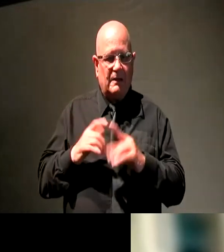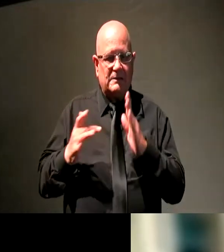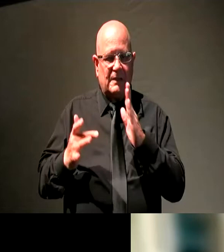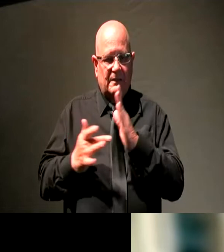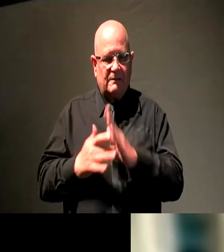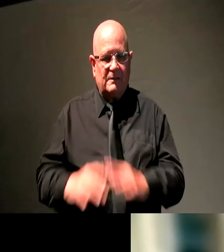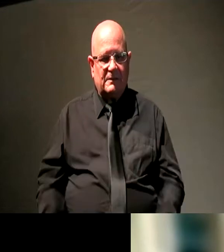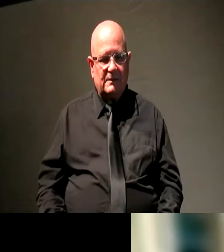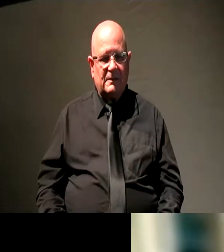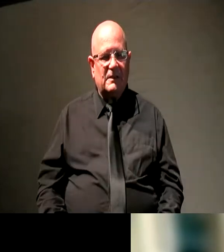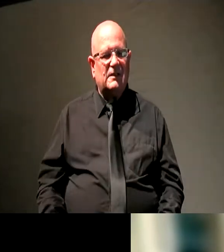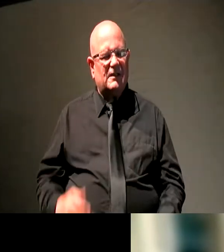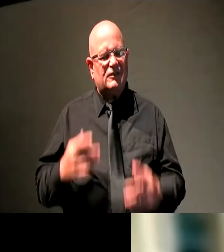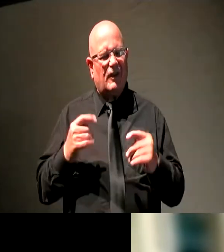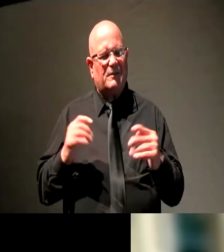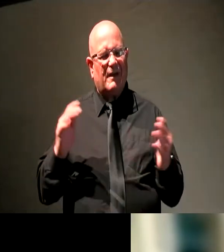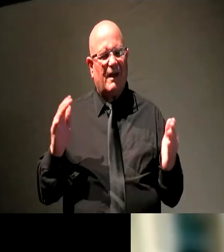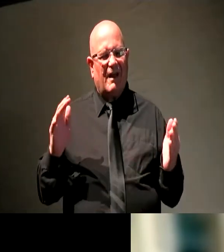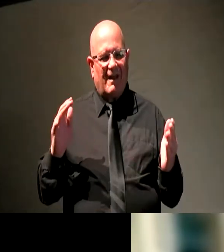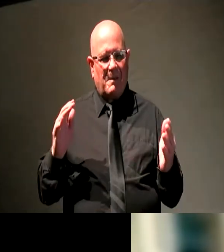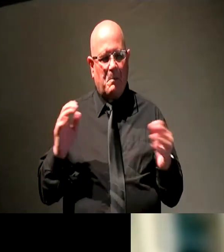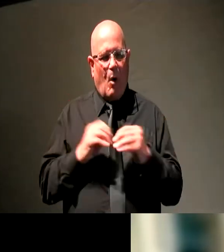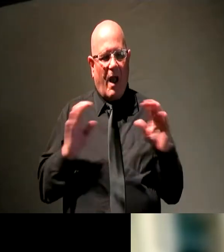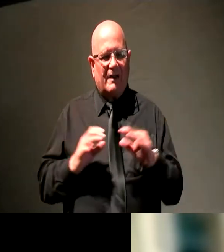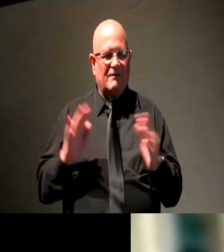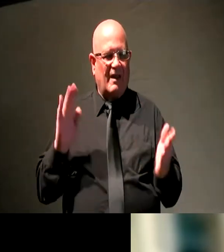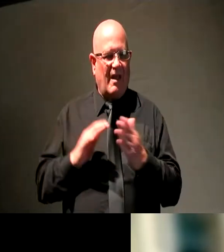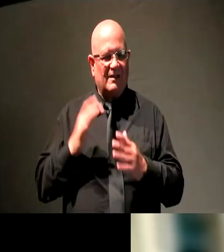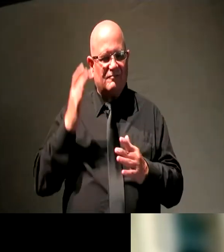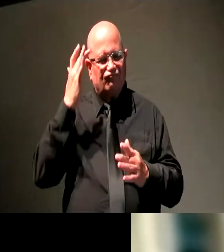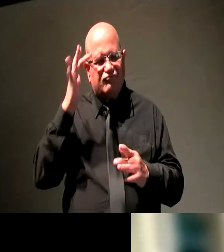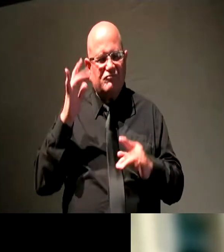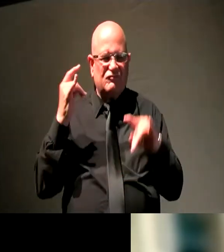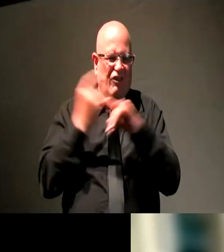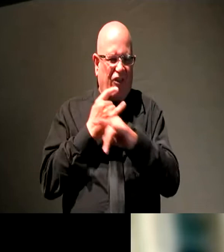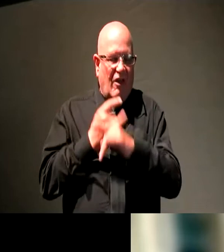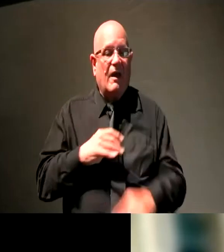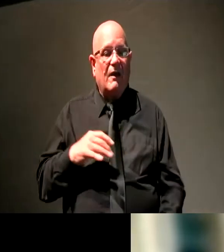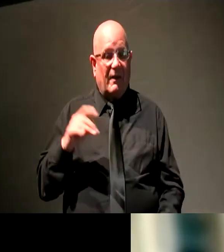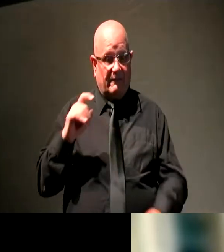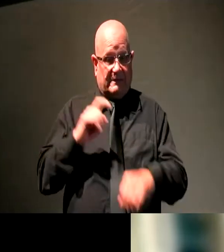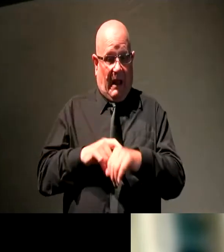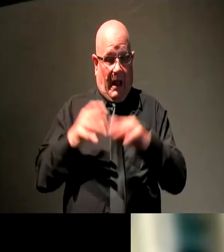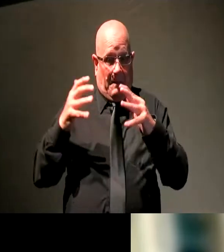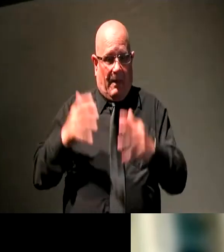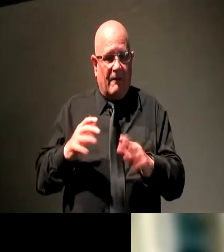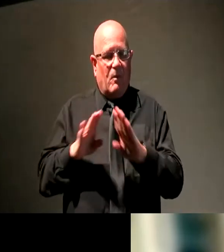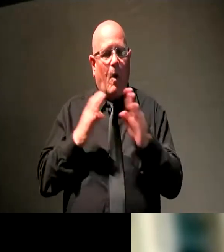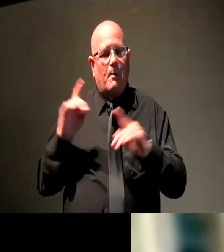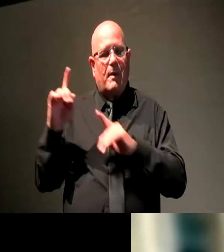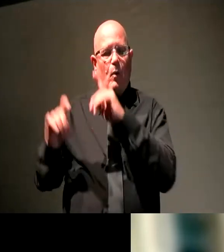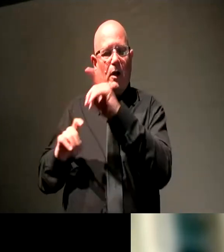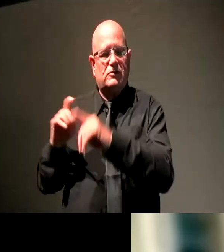And I know that many of you are going to have some questions. So if we have time at the end of this session, we're going to open it up for some questions